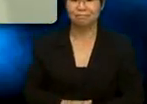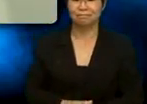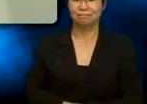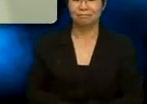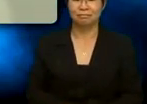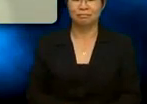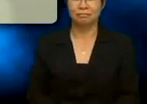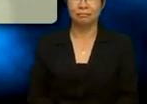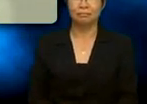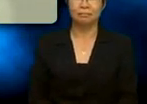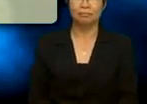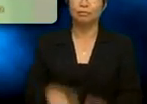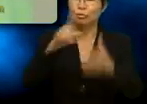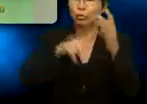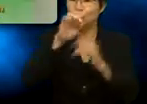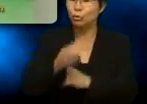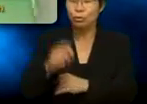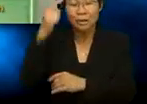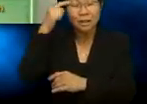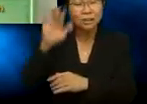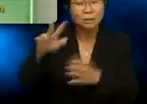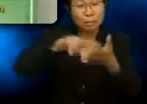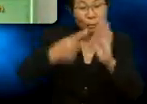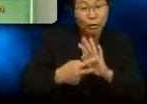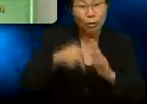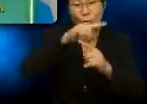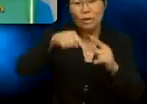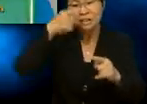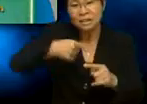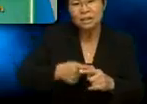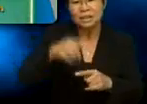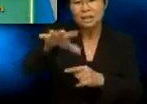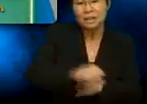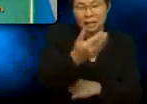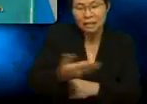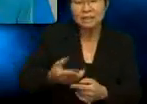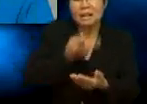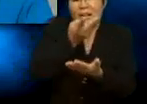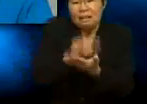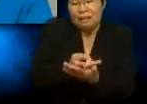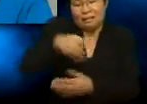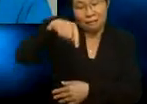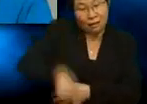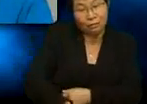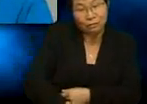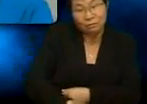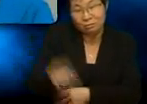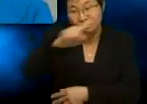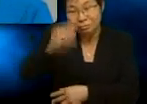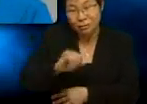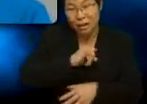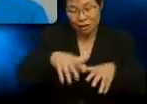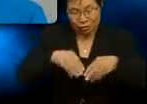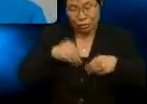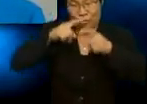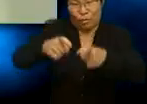What do you think she meant when she said take things lying down? That I can receive presents by sleeping?